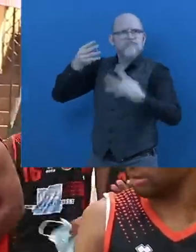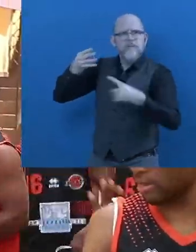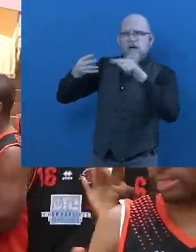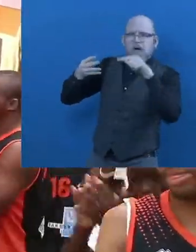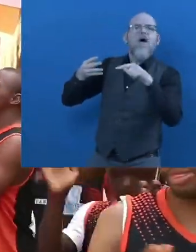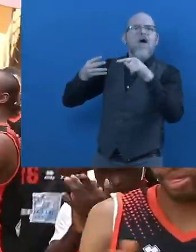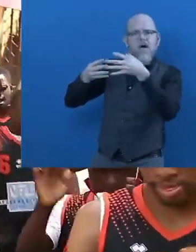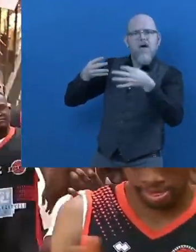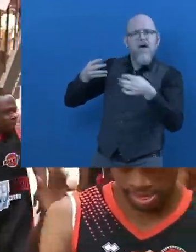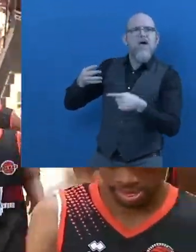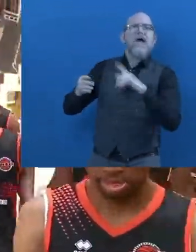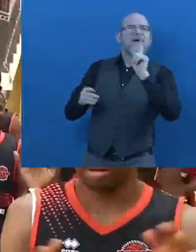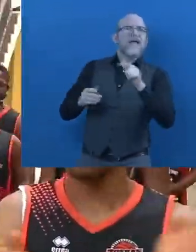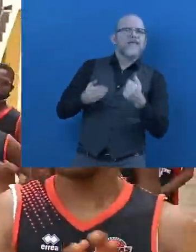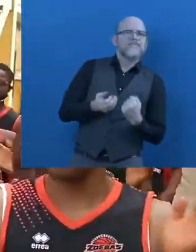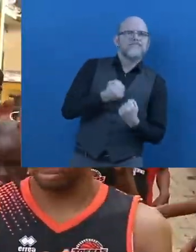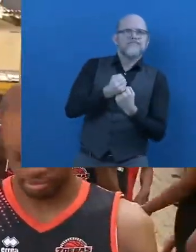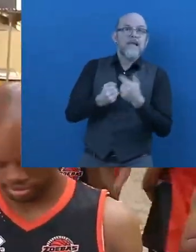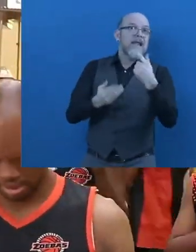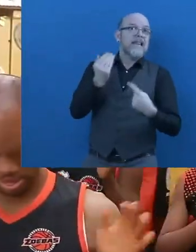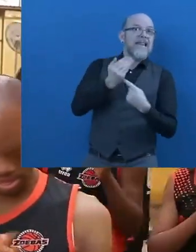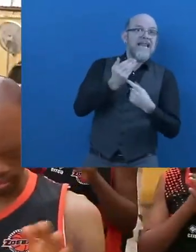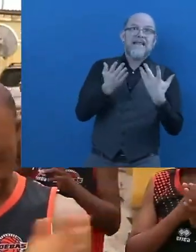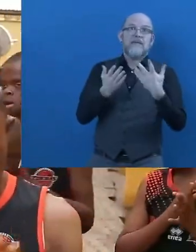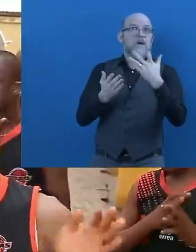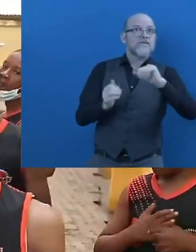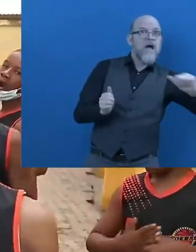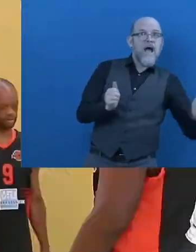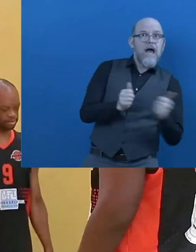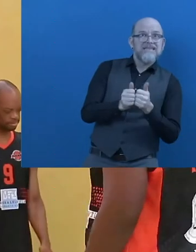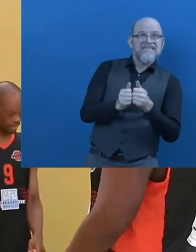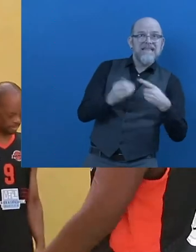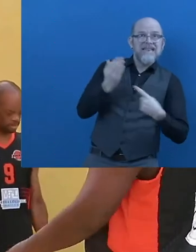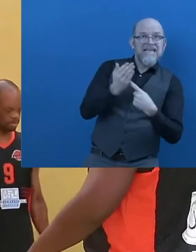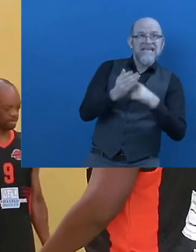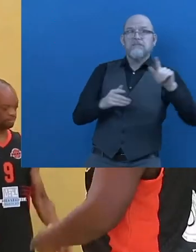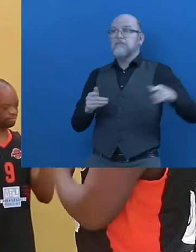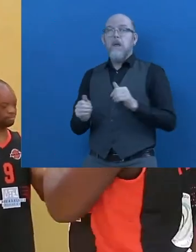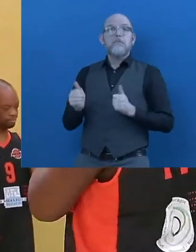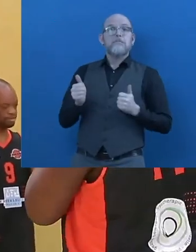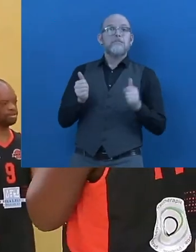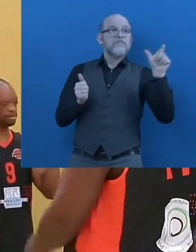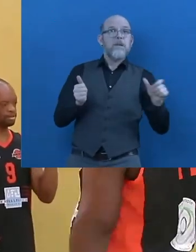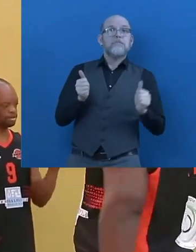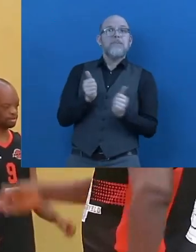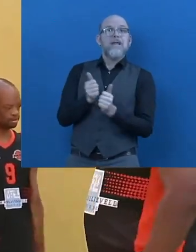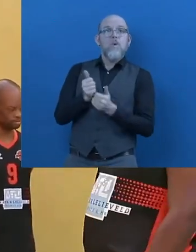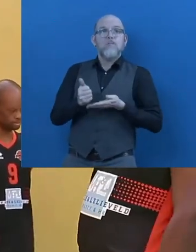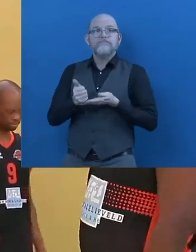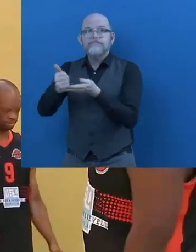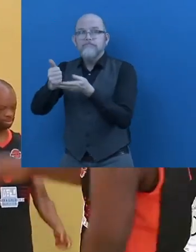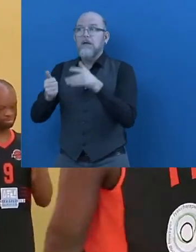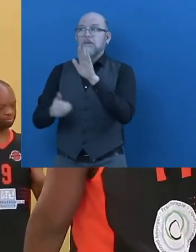recommended research objectives whereby we leverage on assistive and rehabilitative technologies.